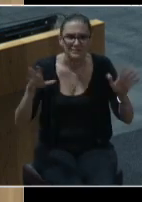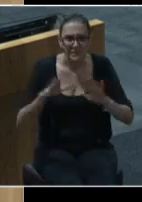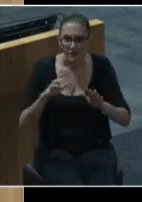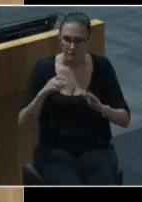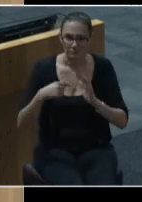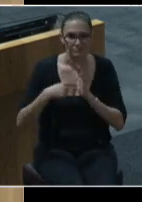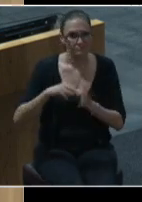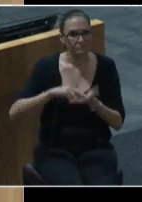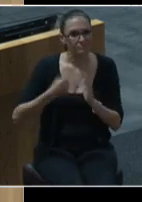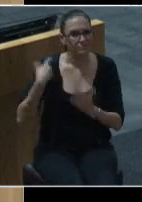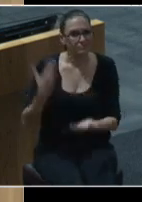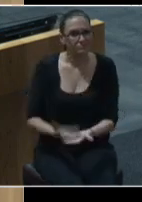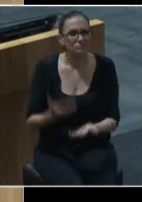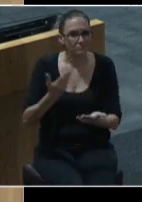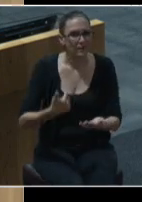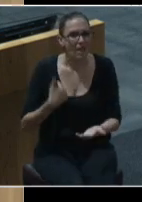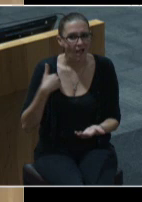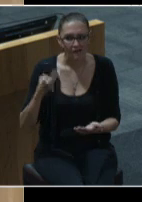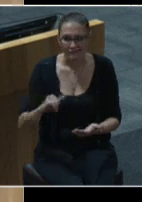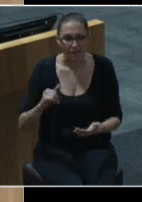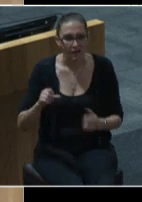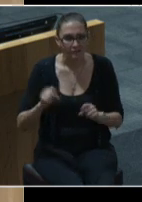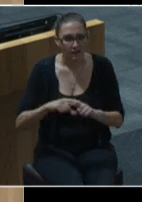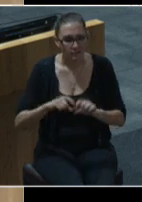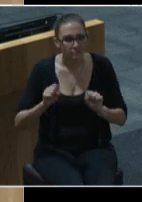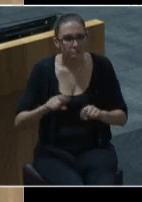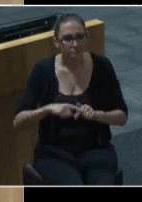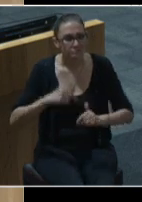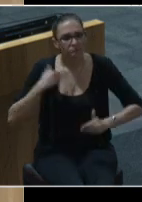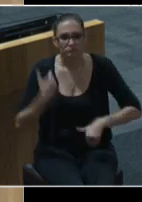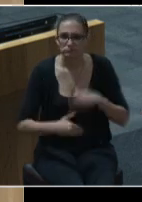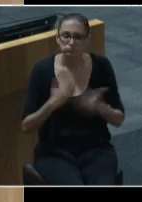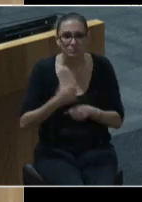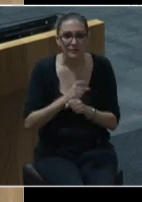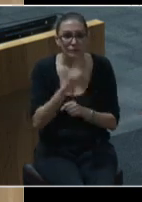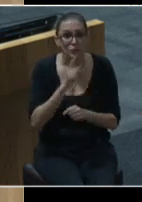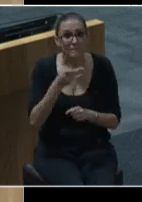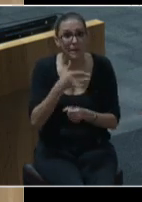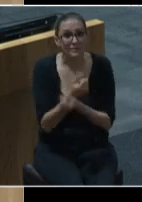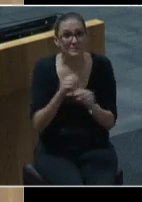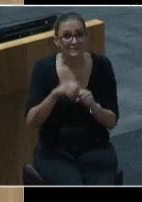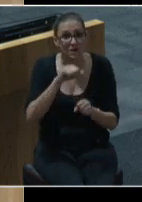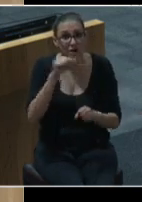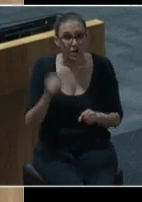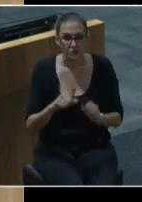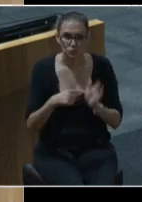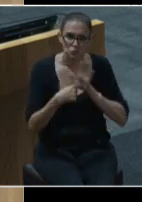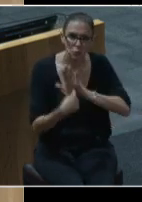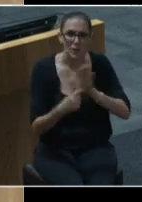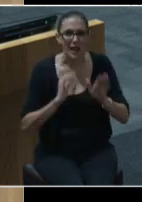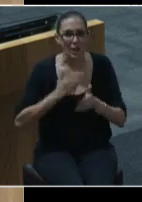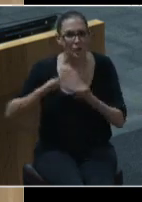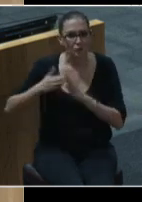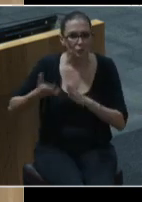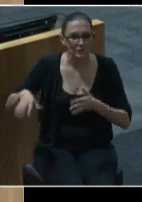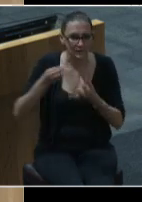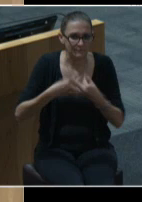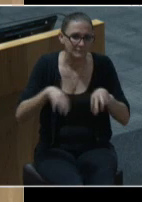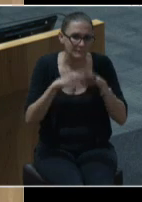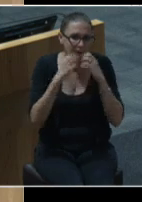to make significant changes that will improve our city and ensure that public safety in Austin reflects our community values.